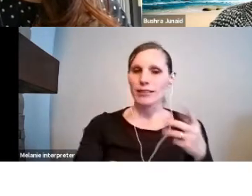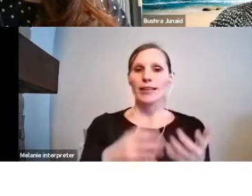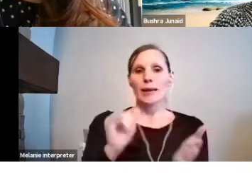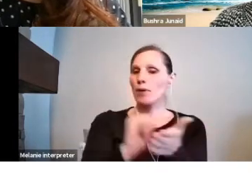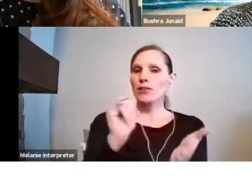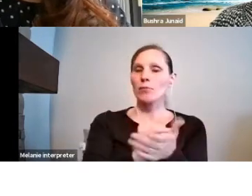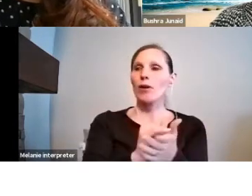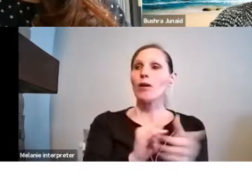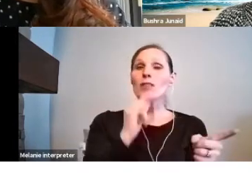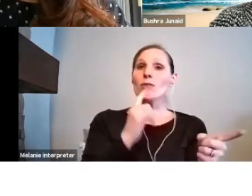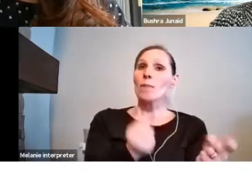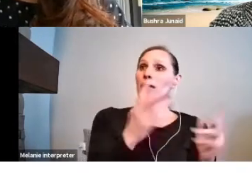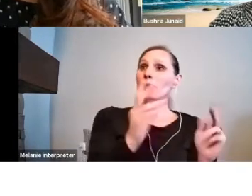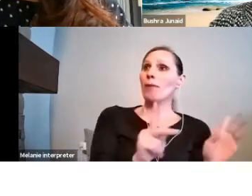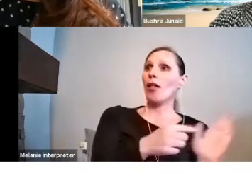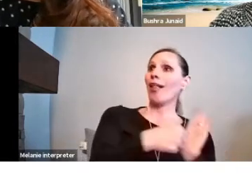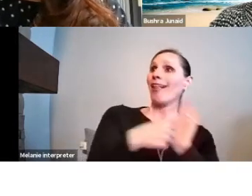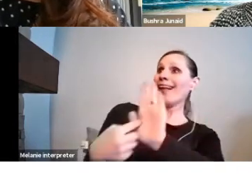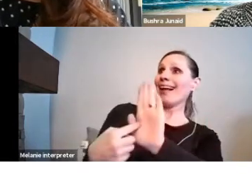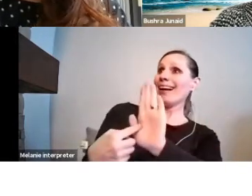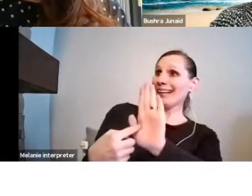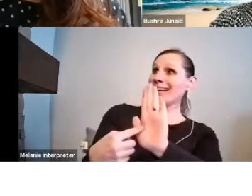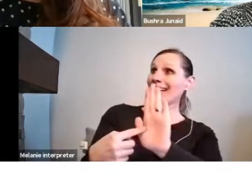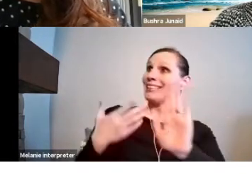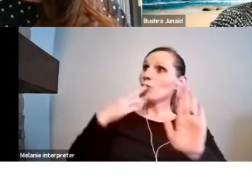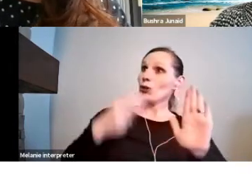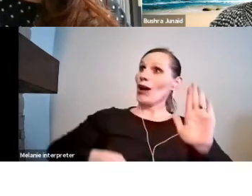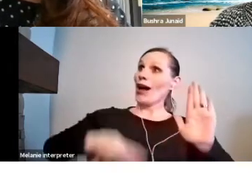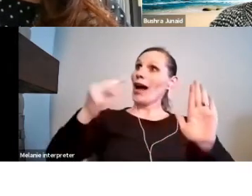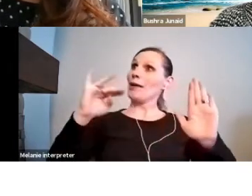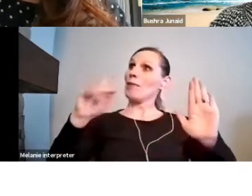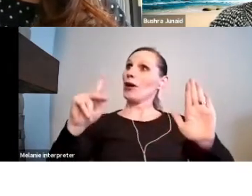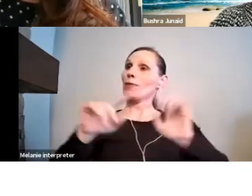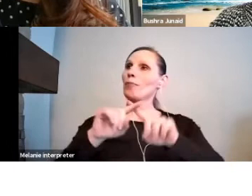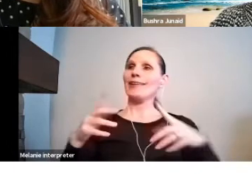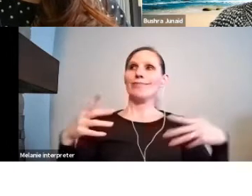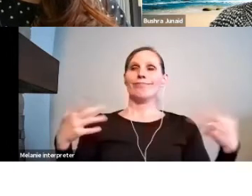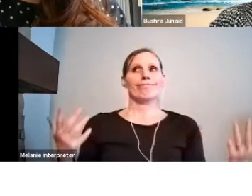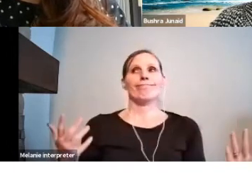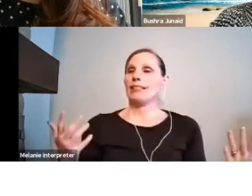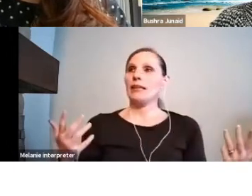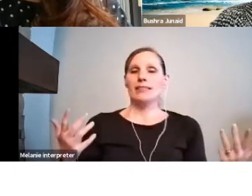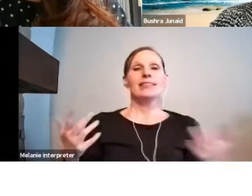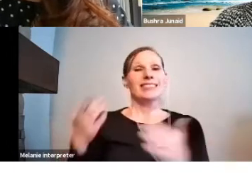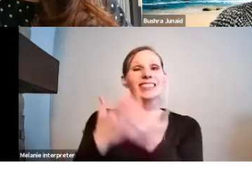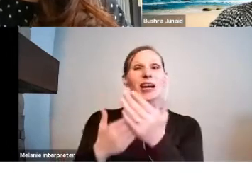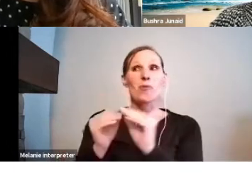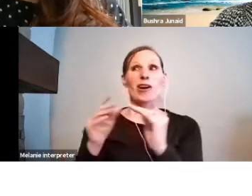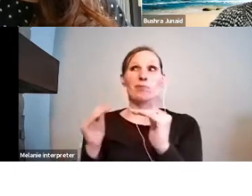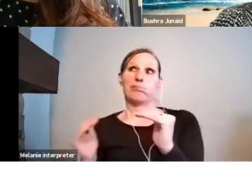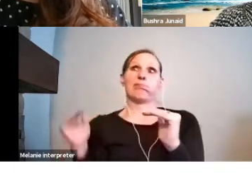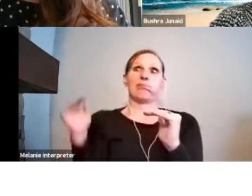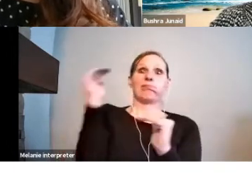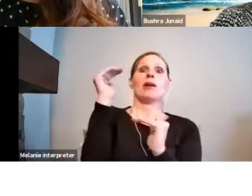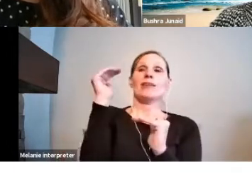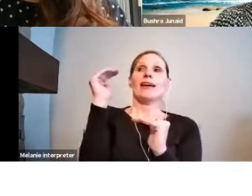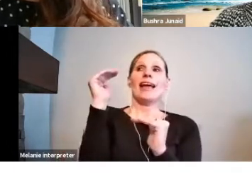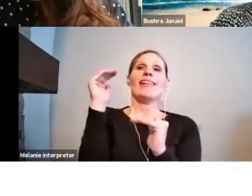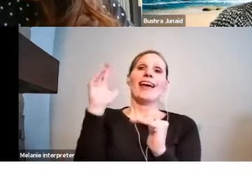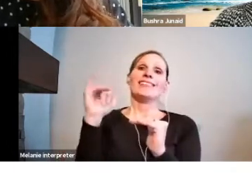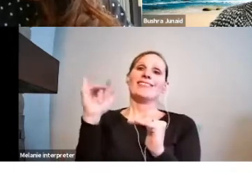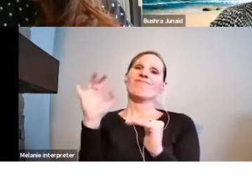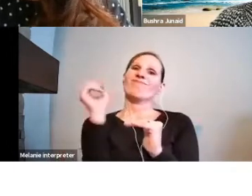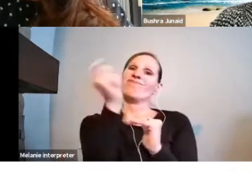panels that may score well, but there happens to be more applications that score higher, and these are funded first.